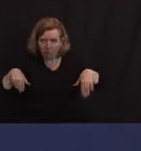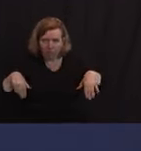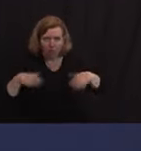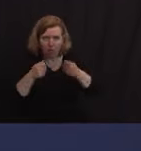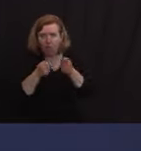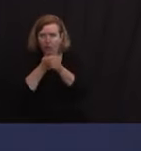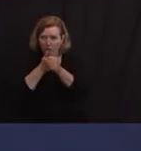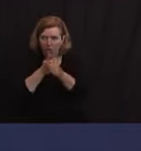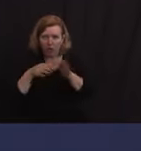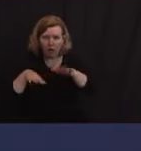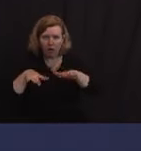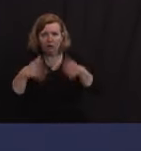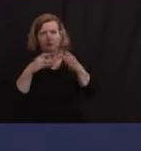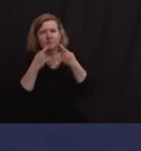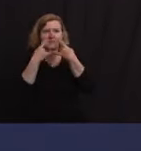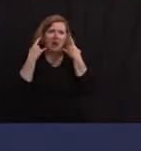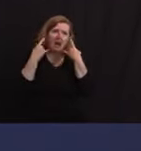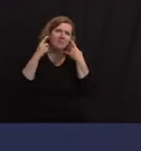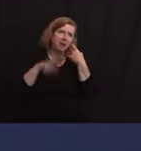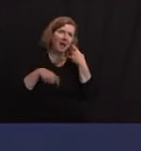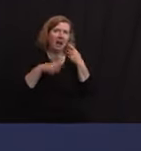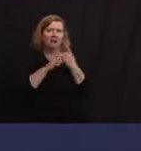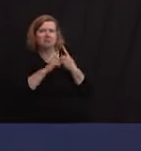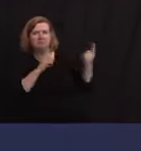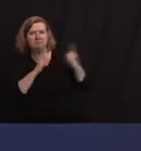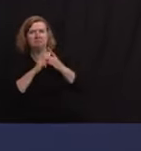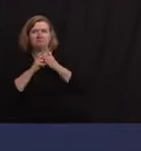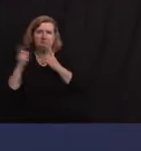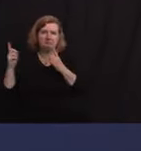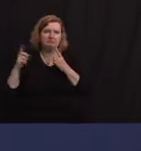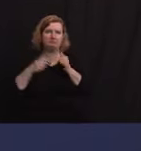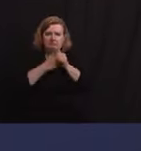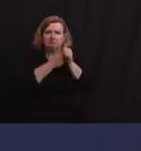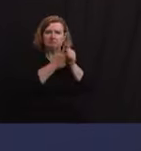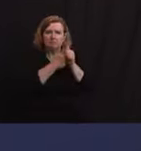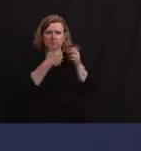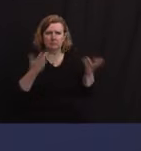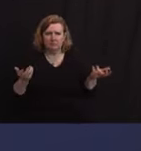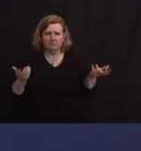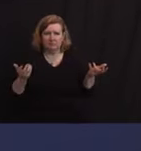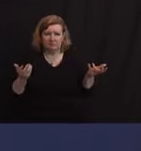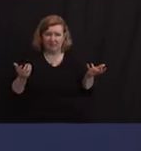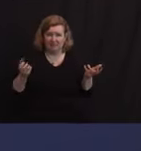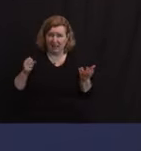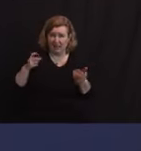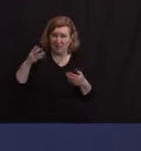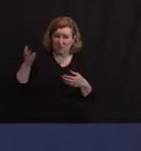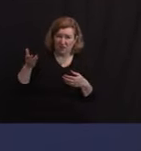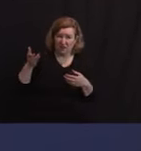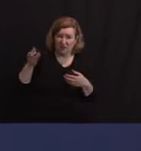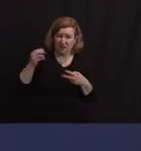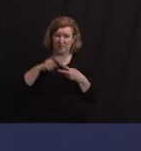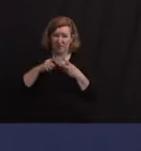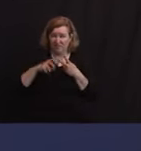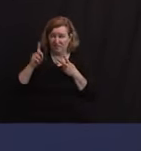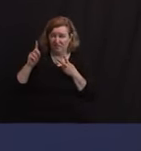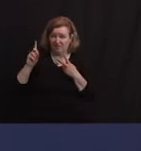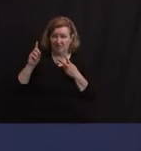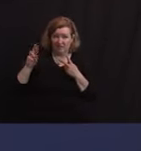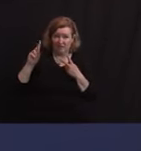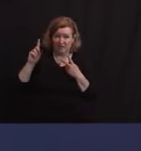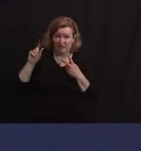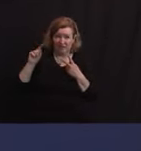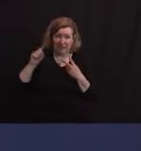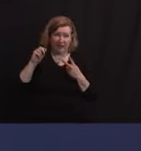people wear masks and follow social distance protocols. Could you and Dr. Tan, the colonel, and perhaps